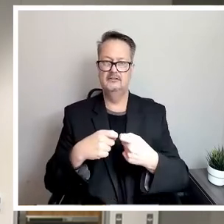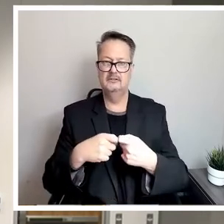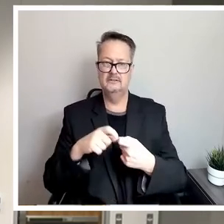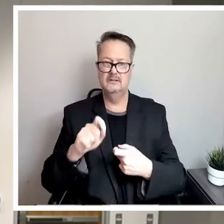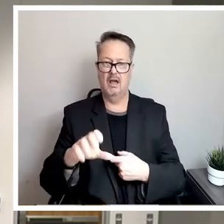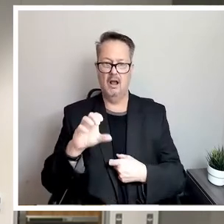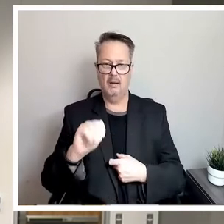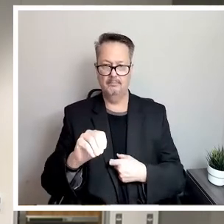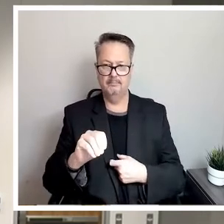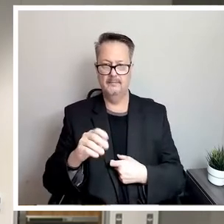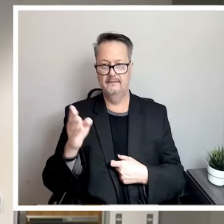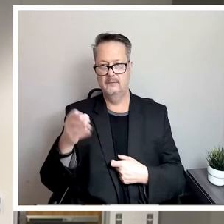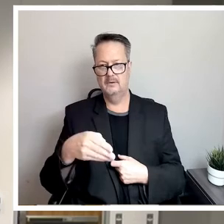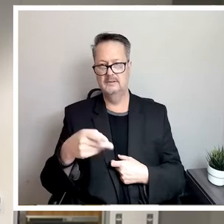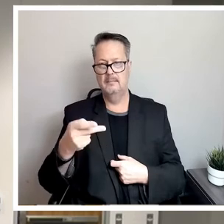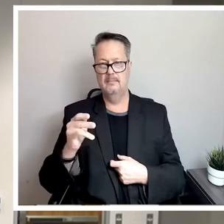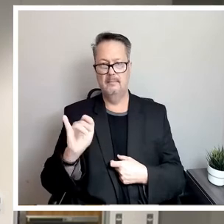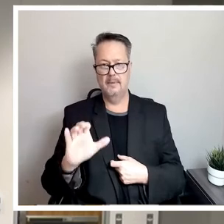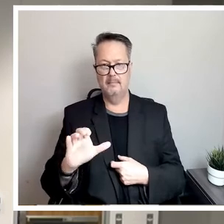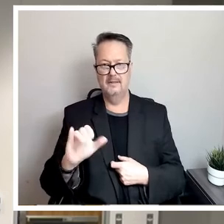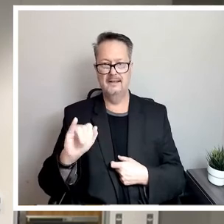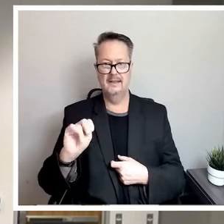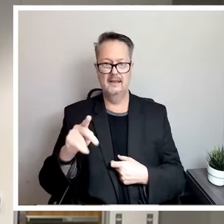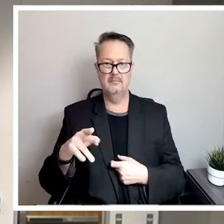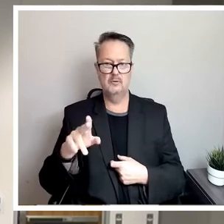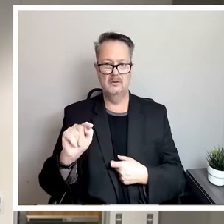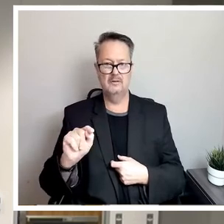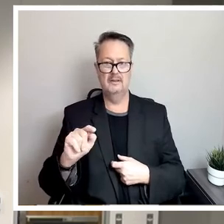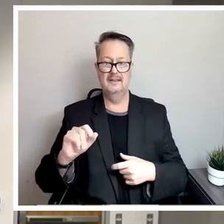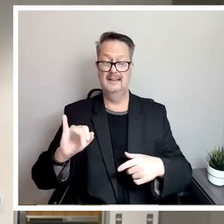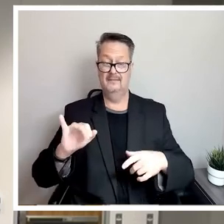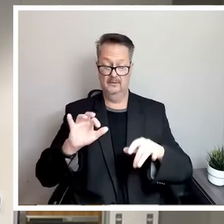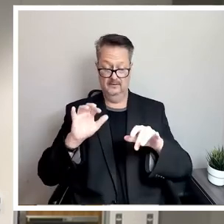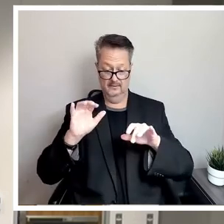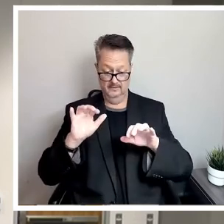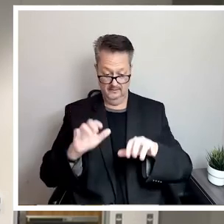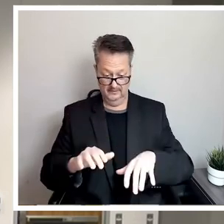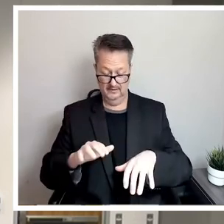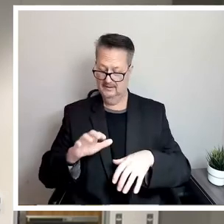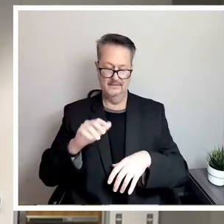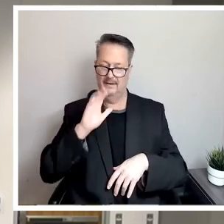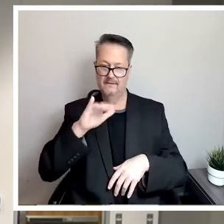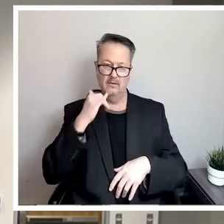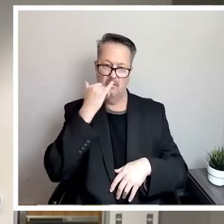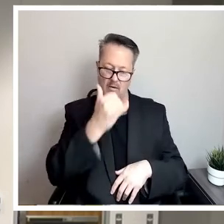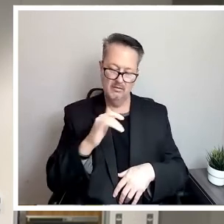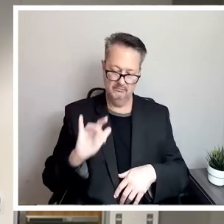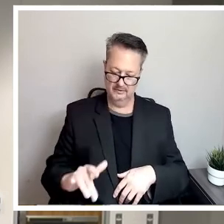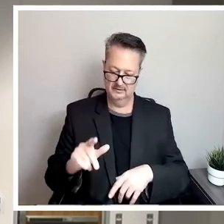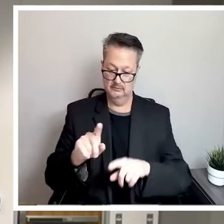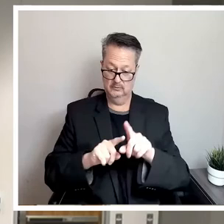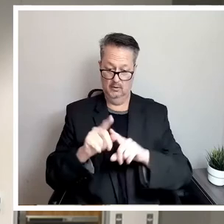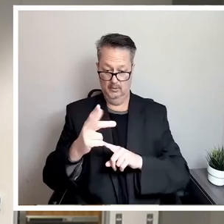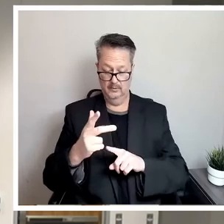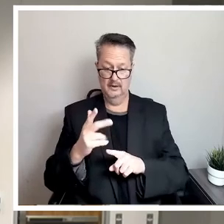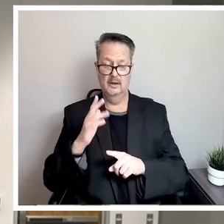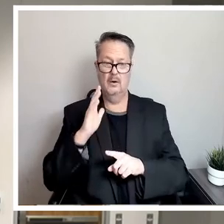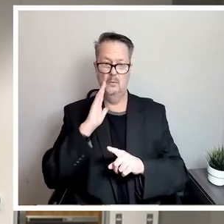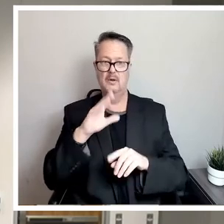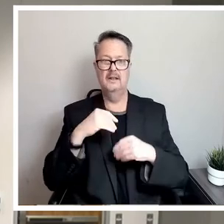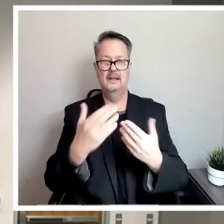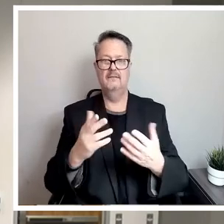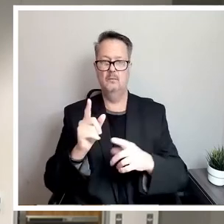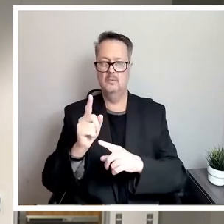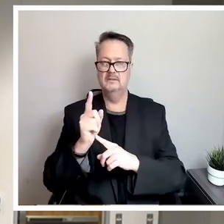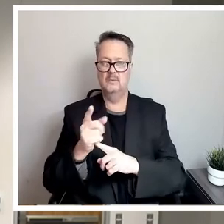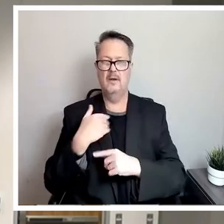input. But if you have dialed in and have not spoken, please hit star three and we'll give you a second here. We do have